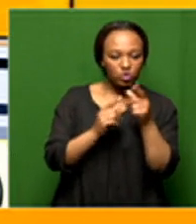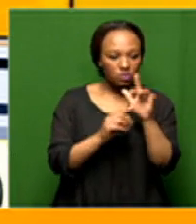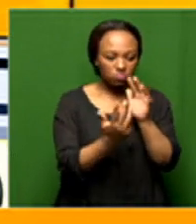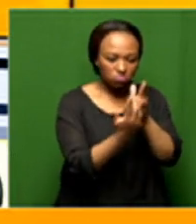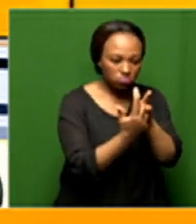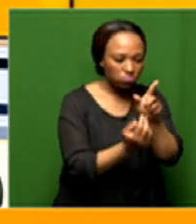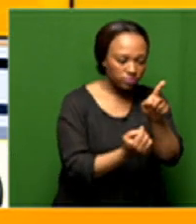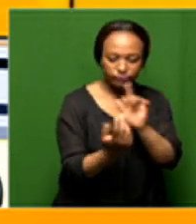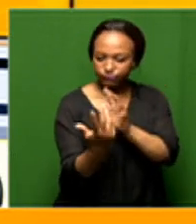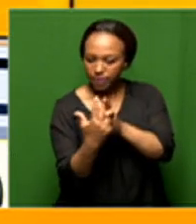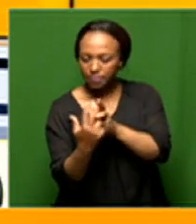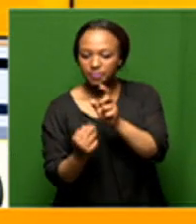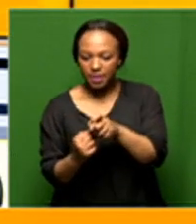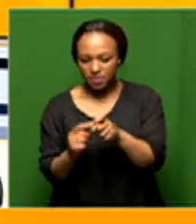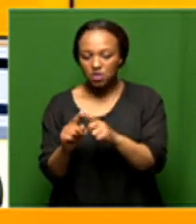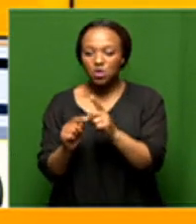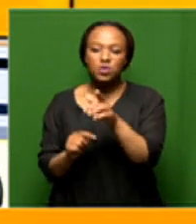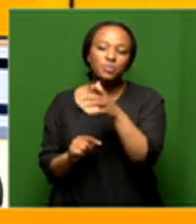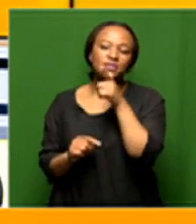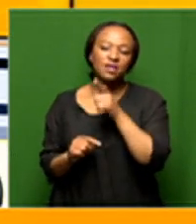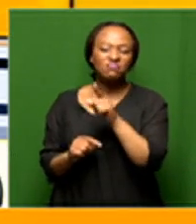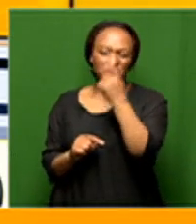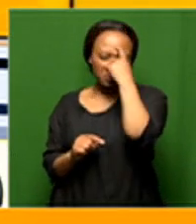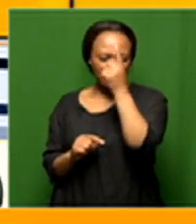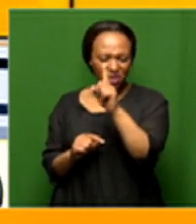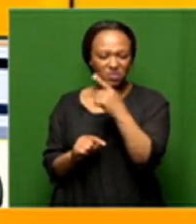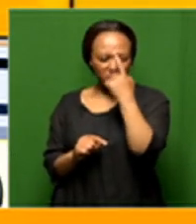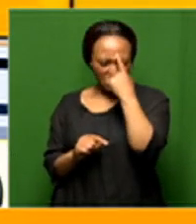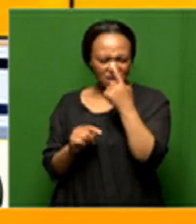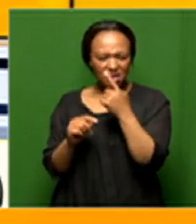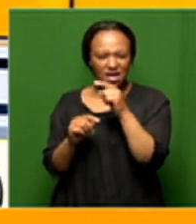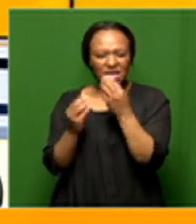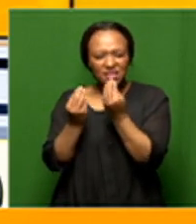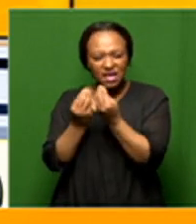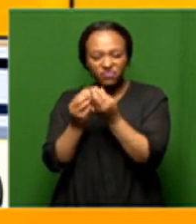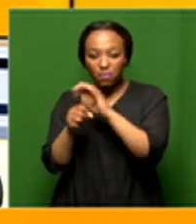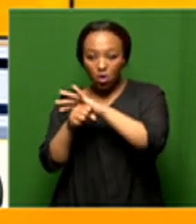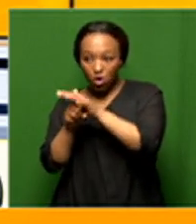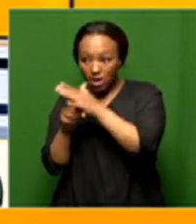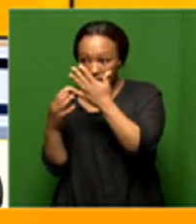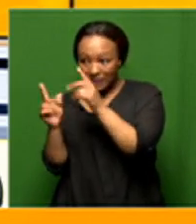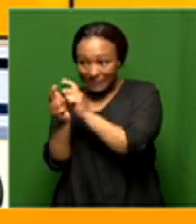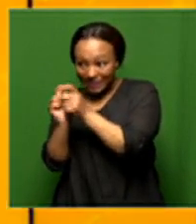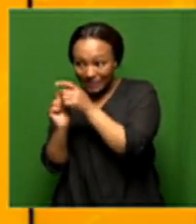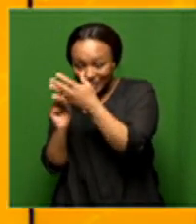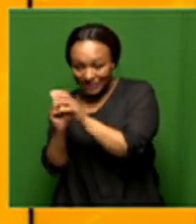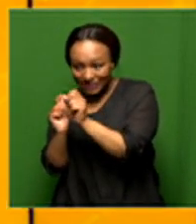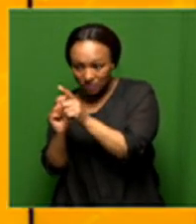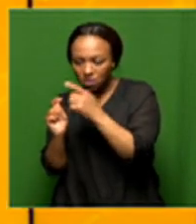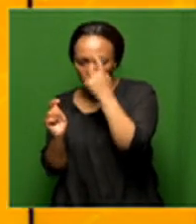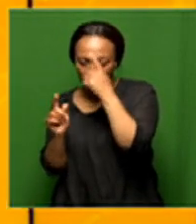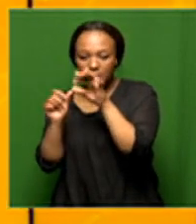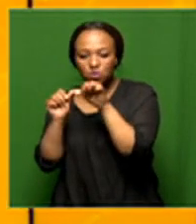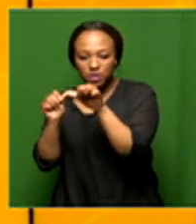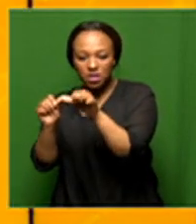but as you say tell us what you think should stay from some of the changes that we've seen that have been